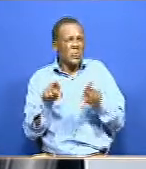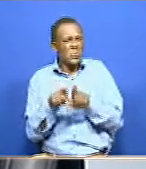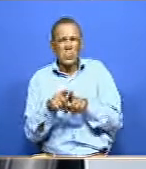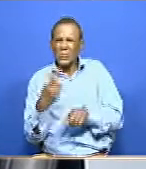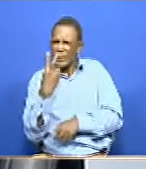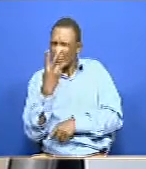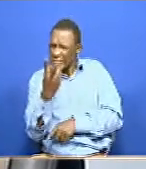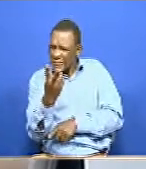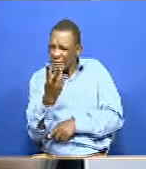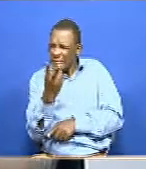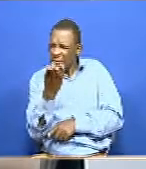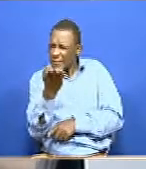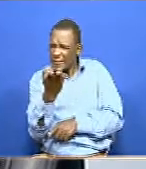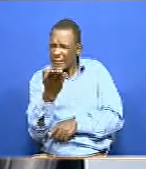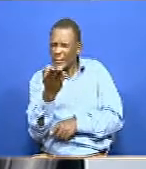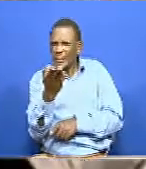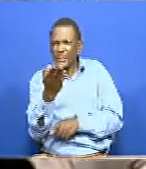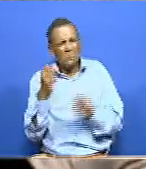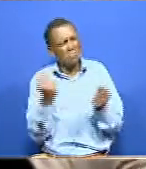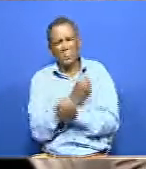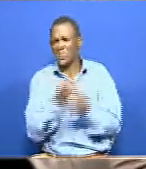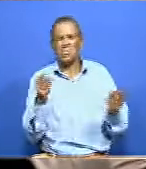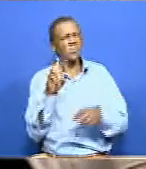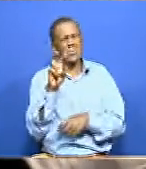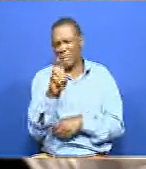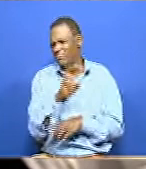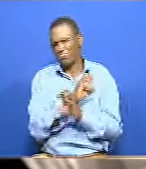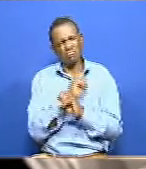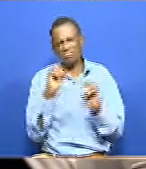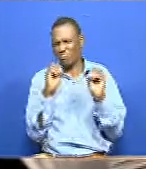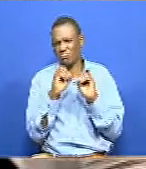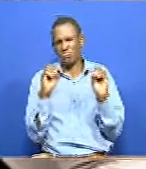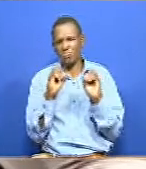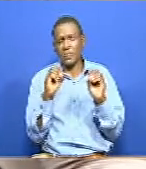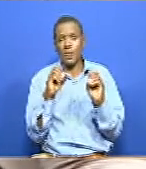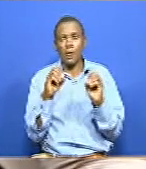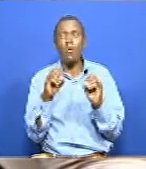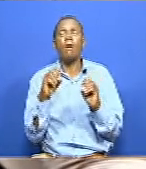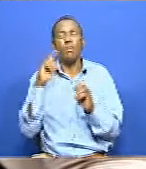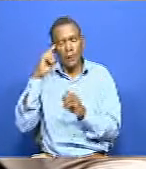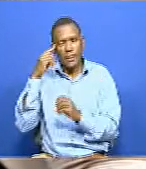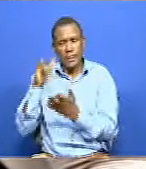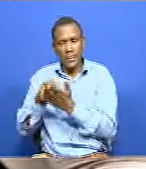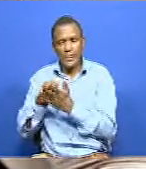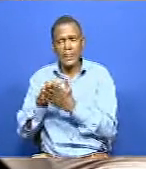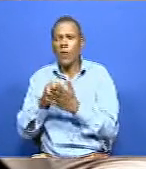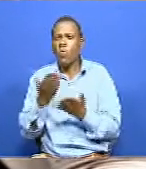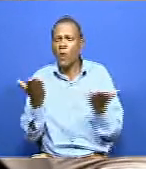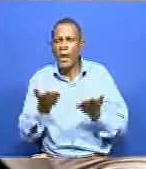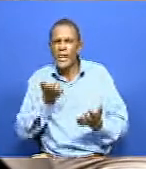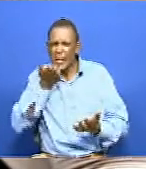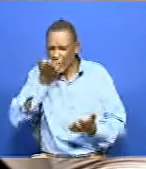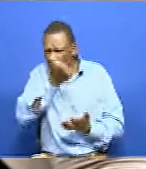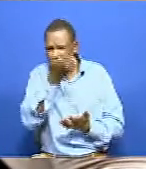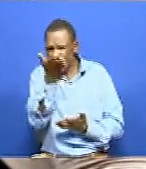of, like. You can actually see it. Exactly, yeah. Yes. And I think that is where we are all, the whole aspect of ignorance comes in, and we just